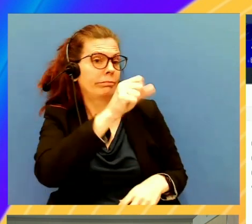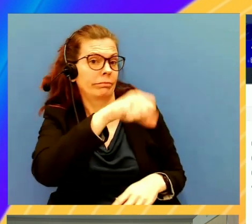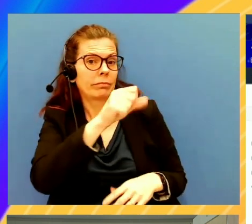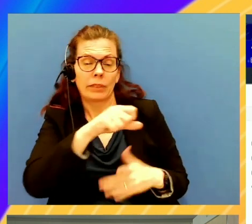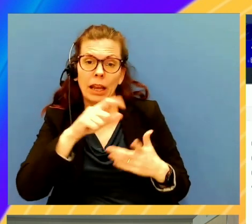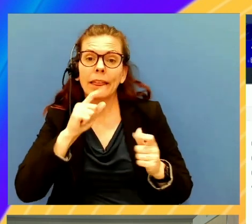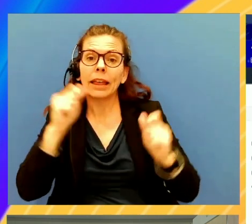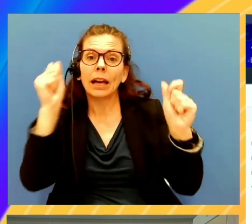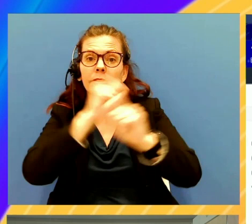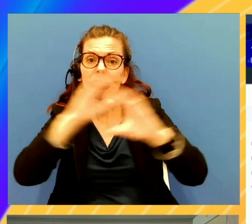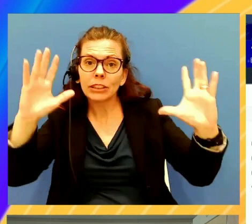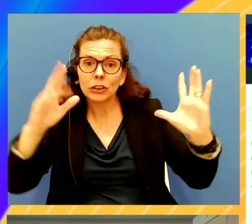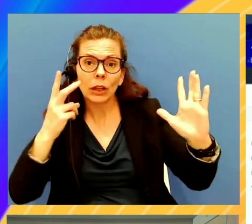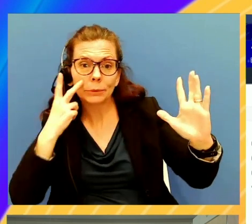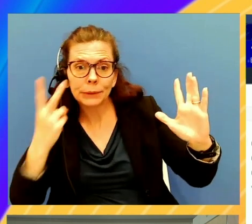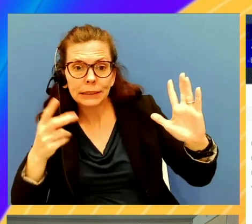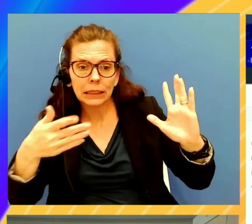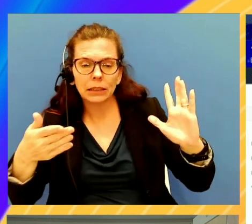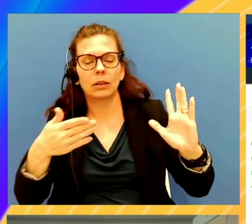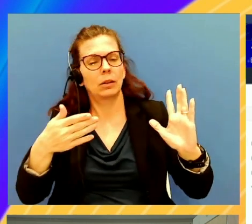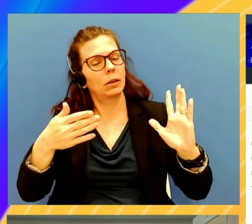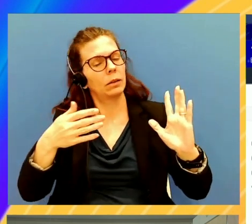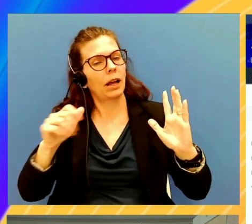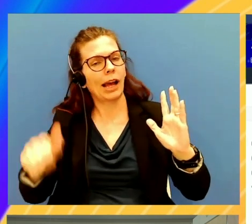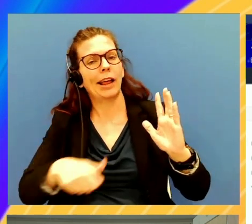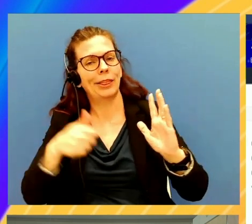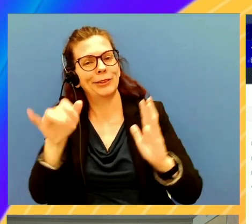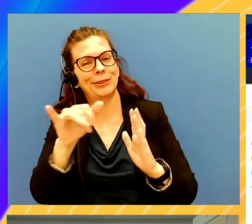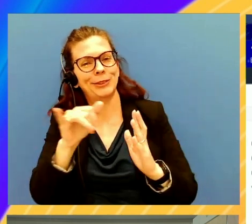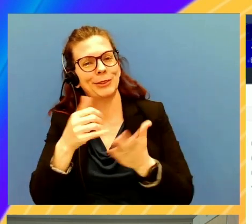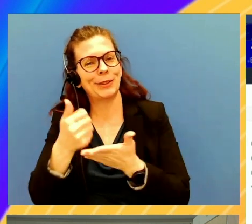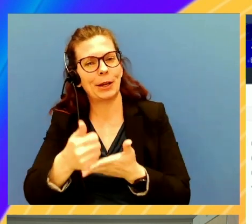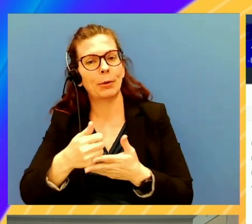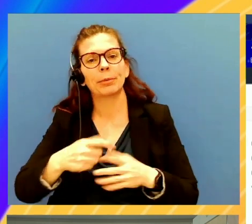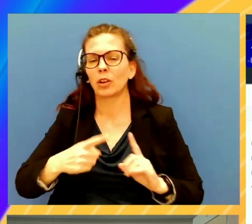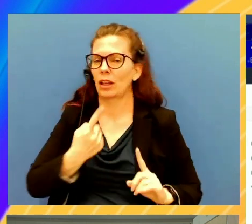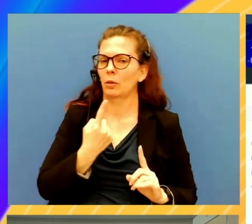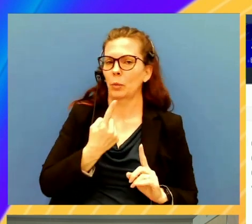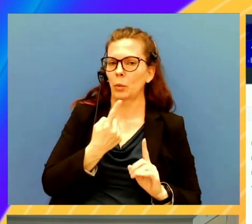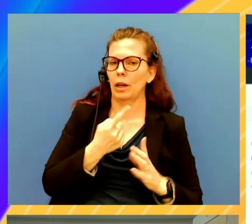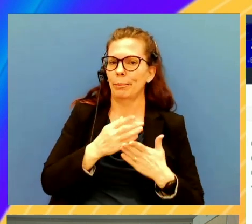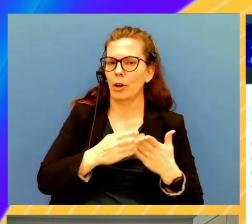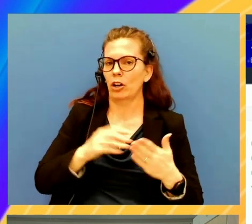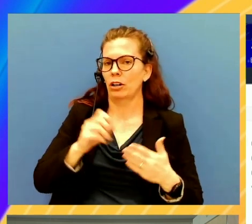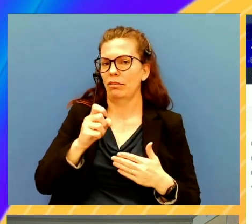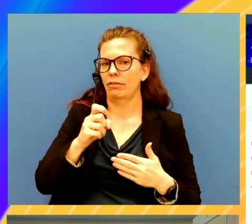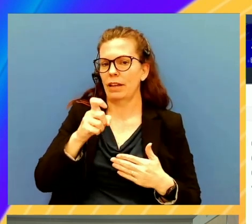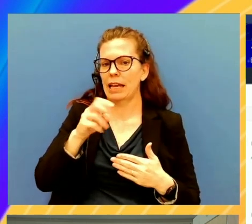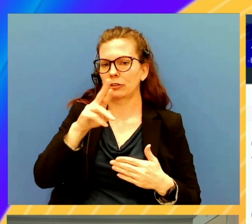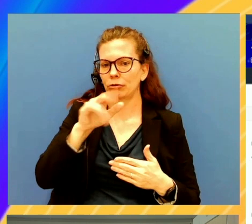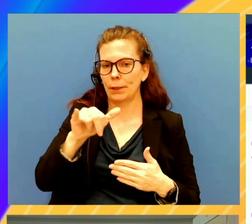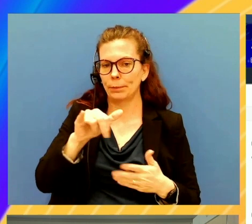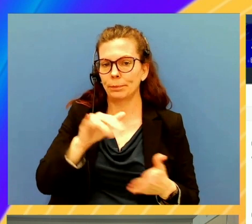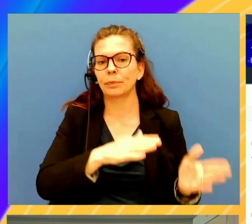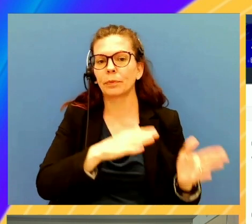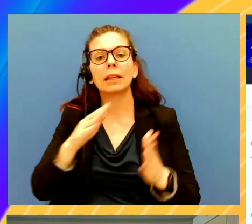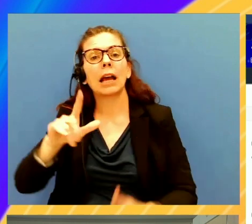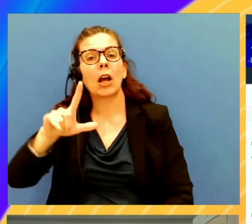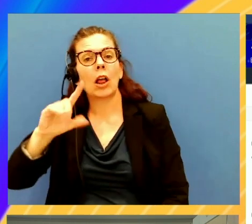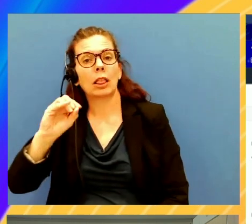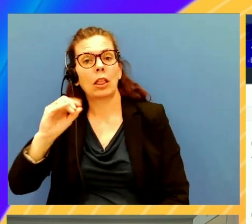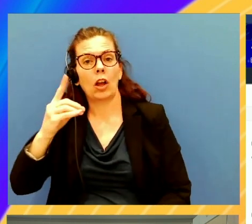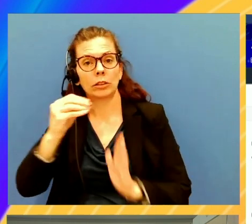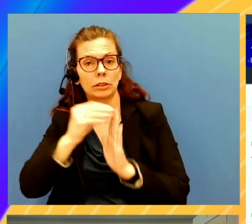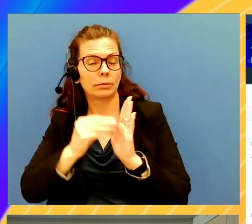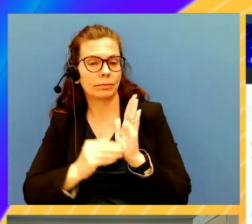visualizations as well after this. So this is just one part, the X-Ray. Now, if you go into the logs, you'll be able